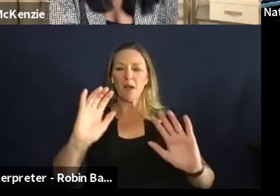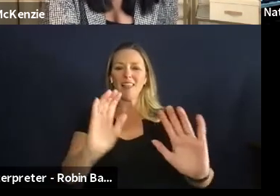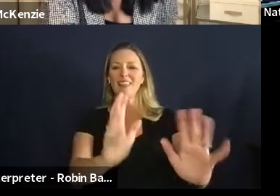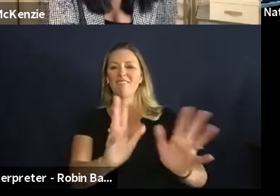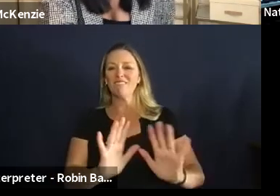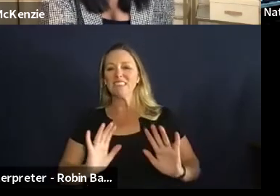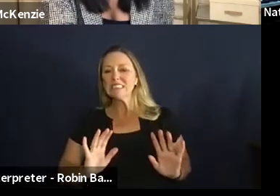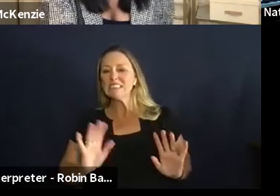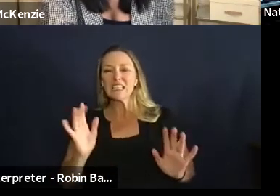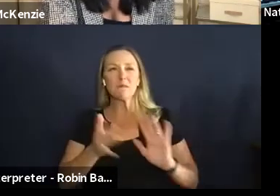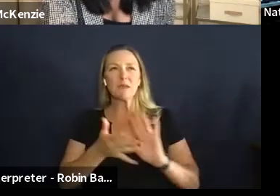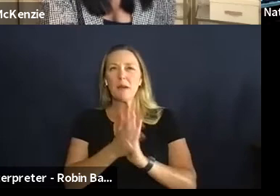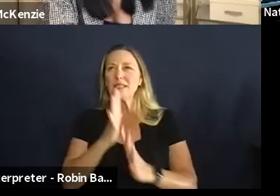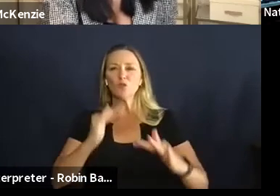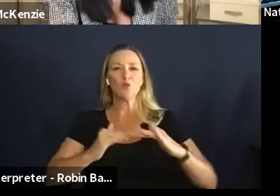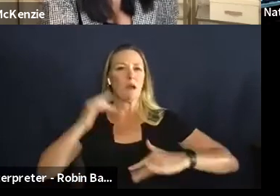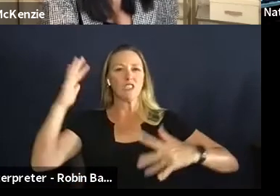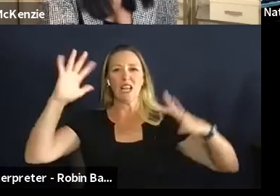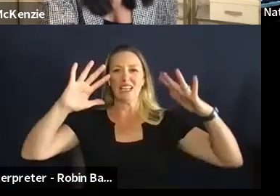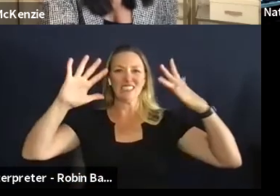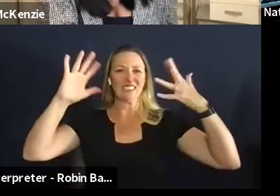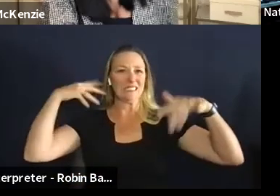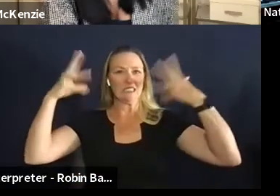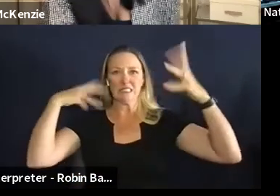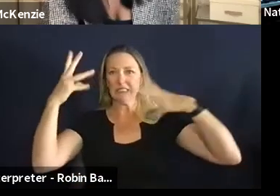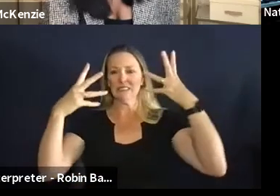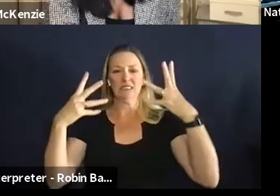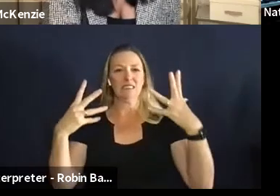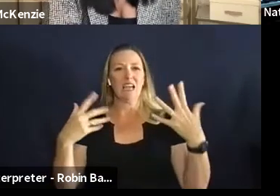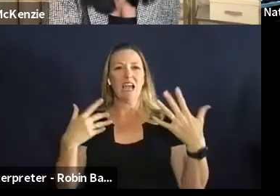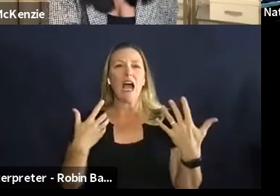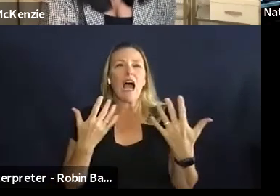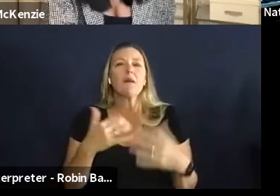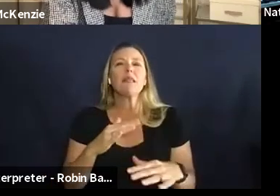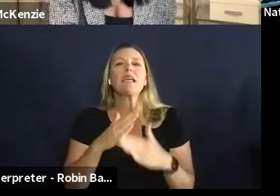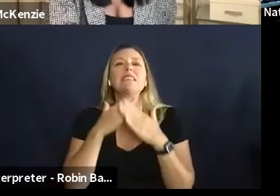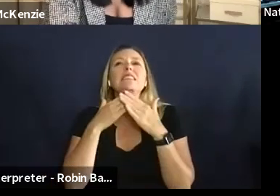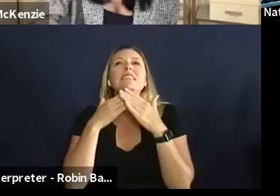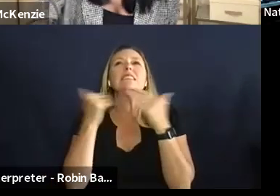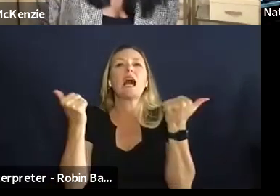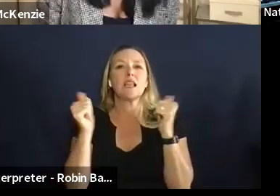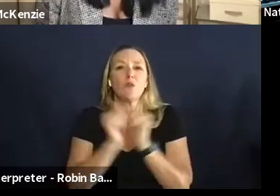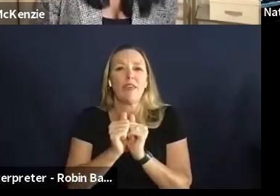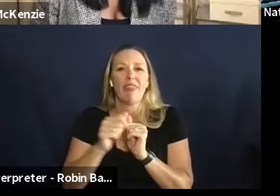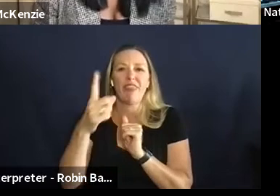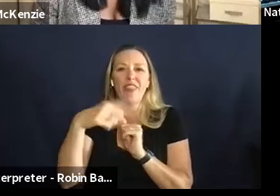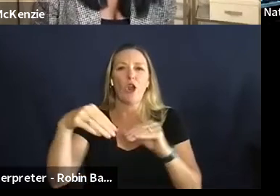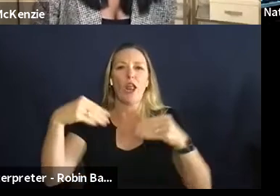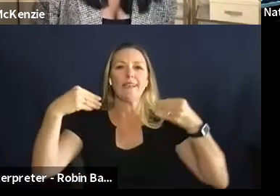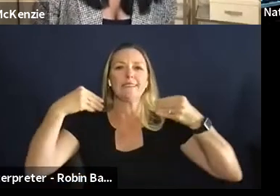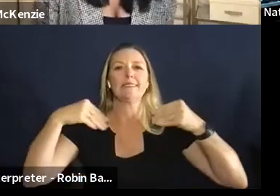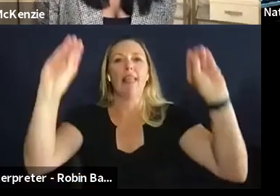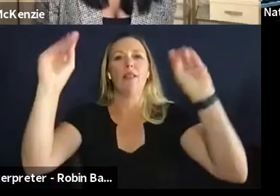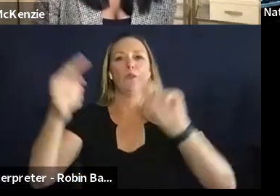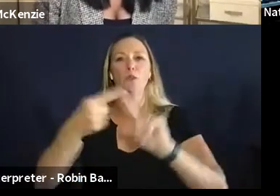and full of i'm tired of being sold if that's if that kind of makes sense there's there's a lot of